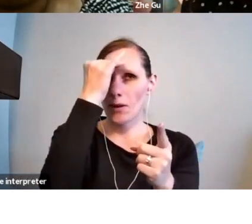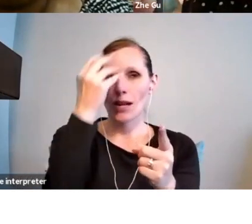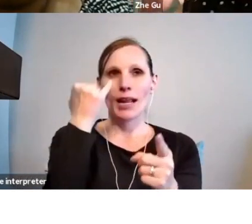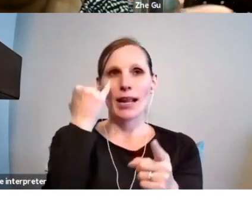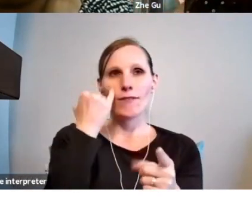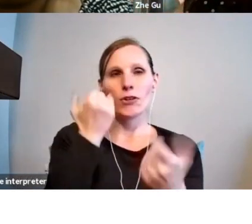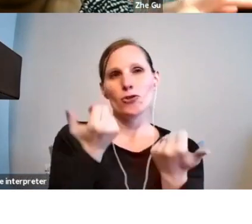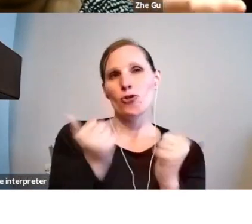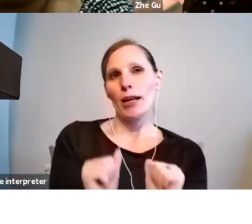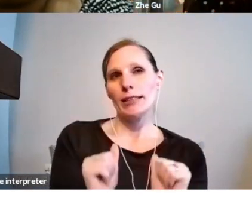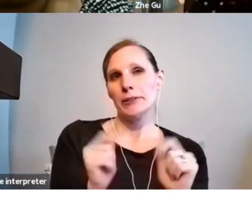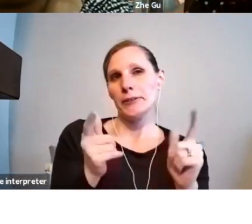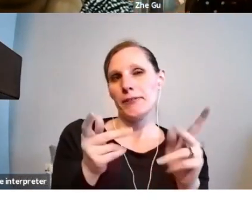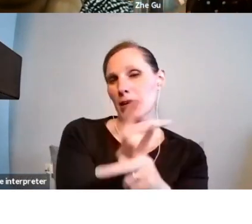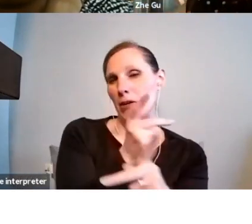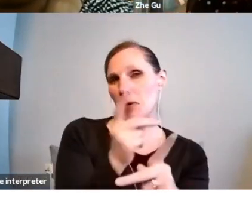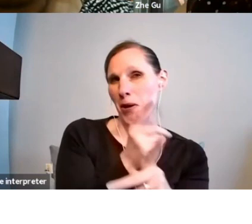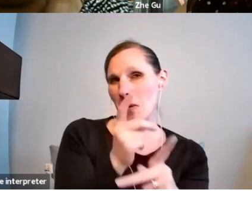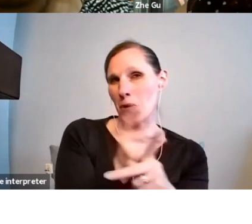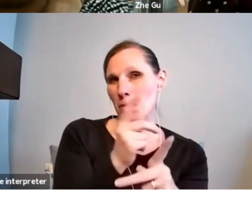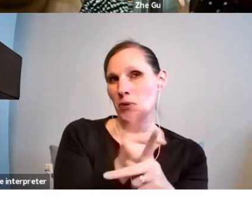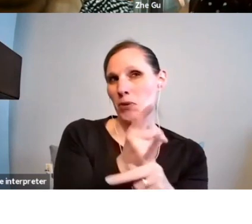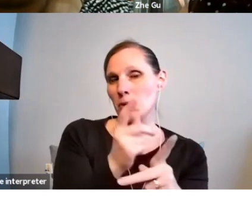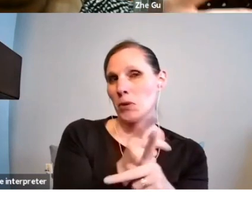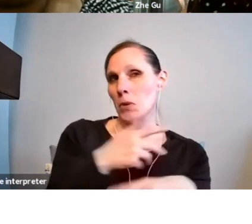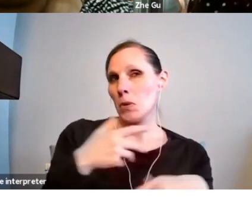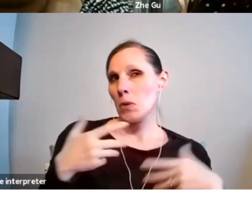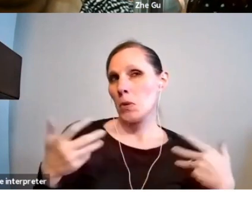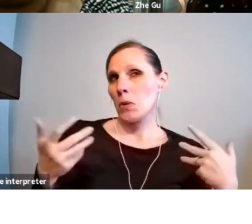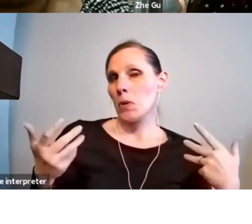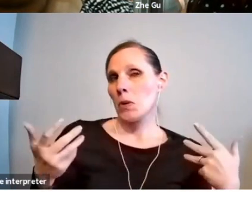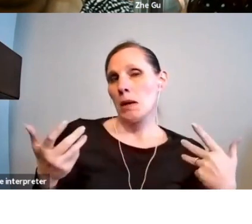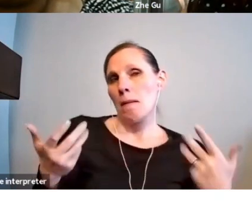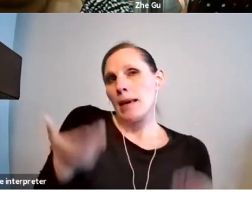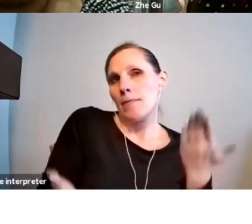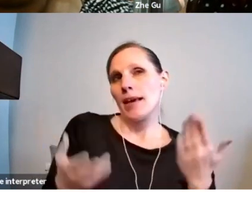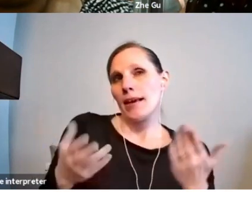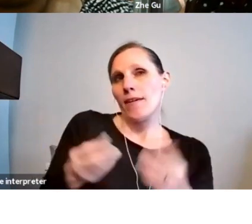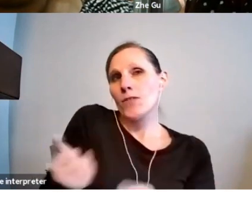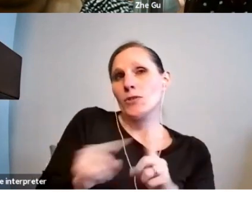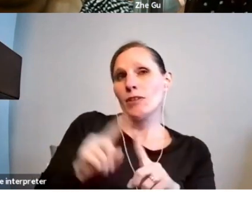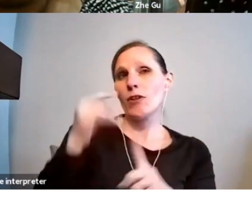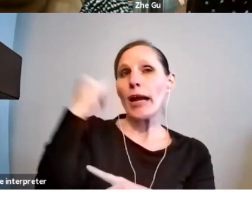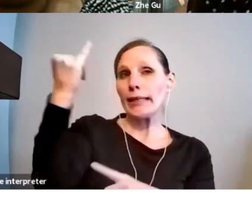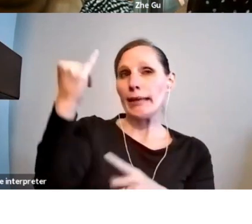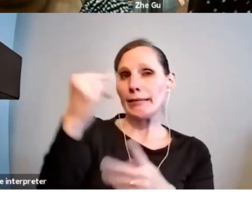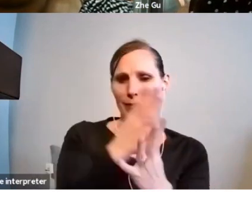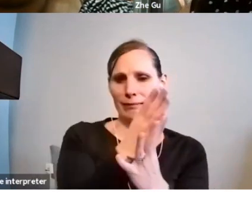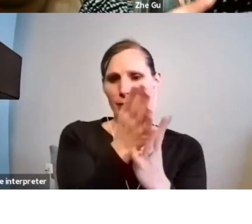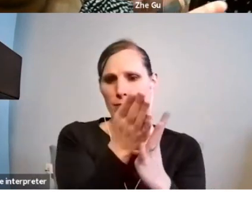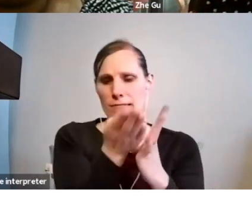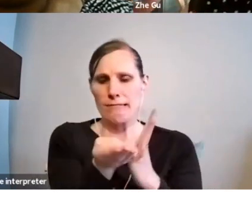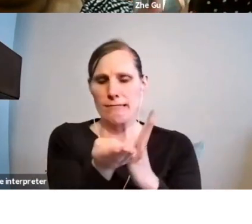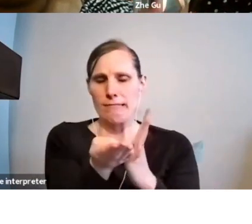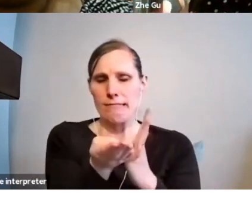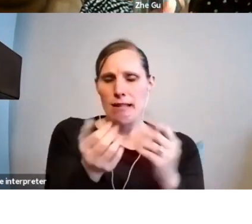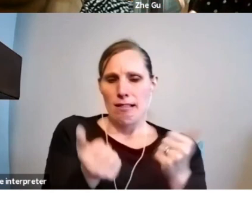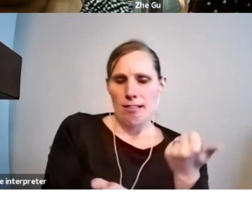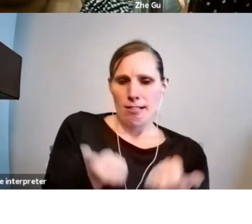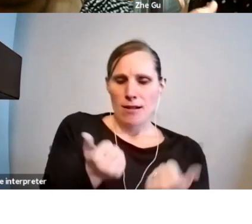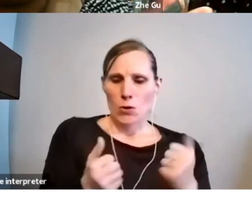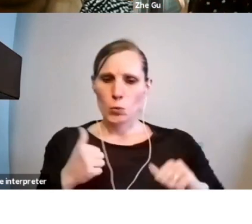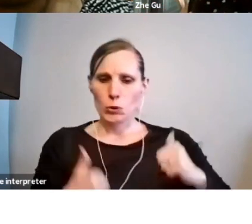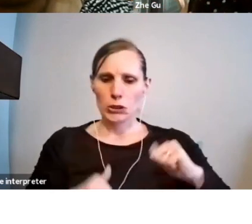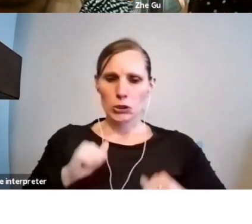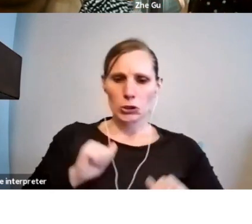decide what to apply for at the moment, and you might have multiple ideas on the go, is that, um, I would suggest thinking